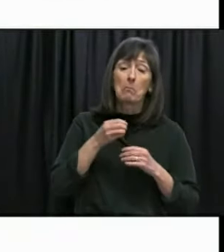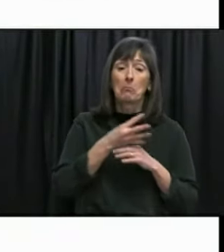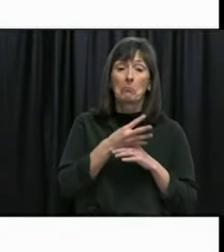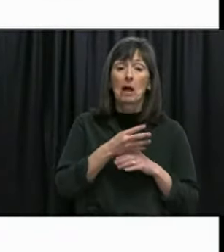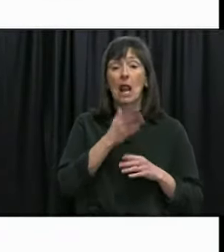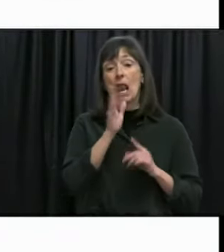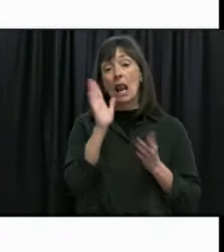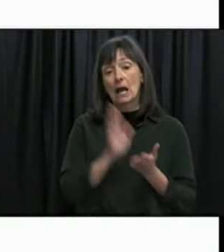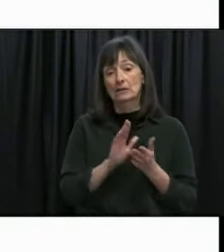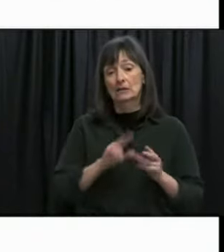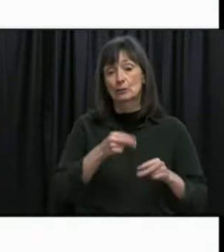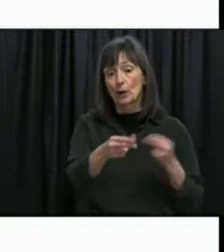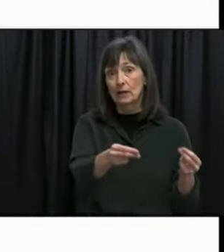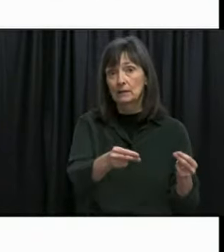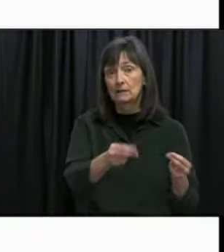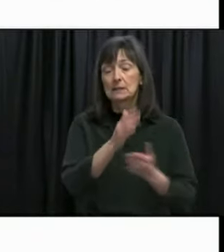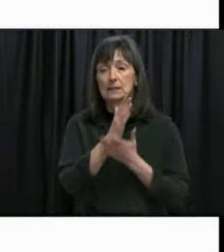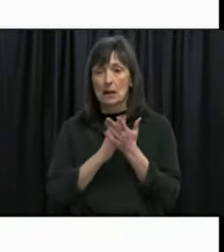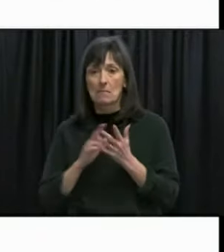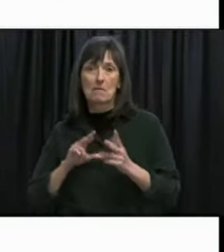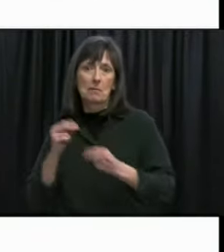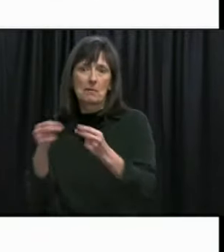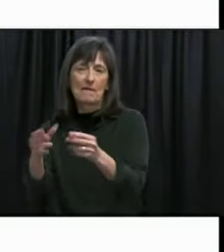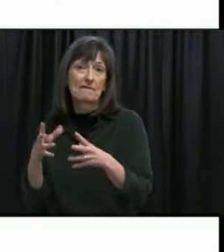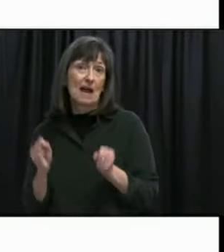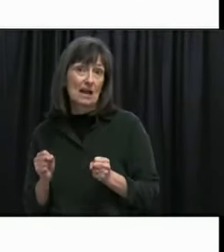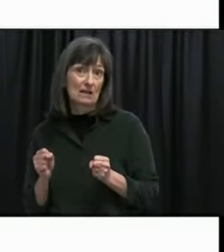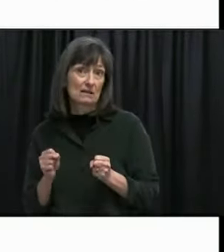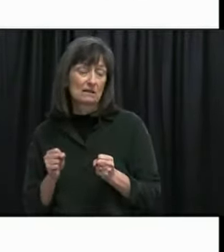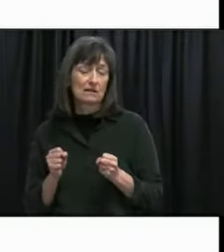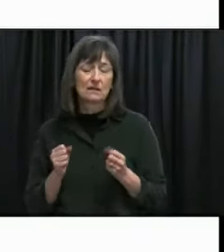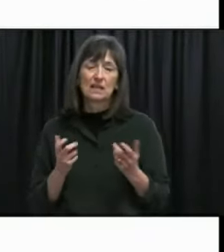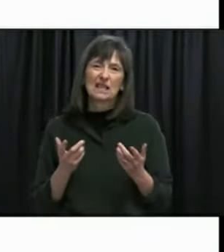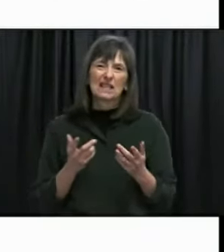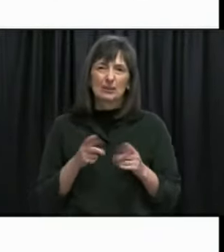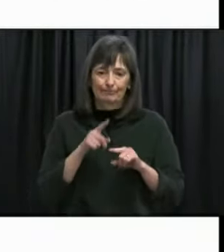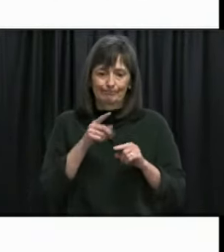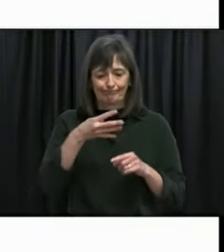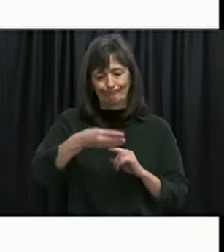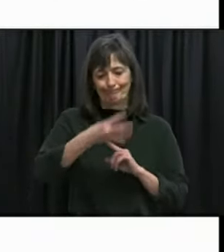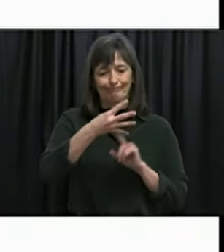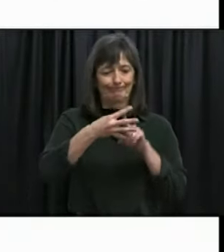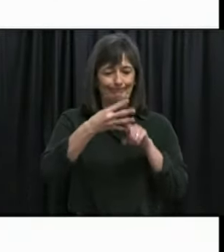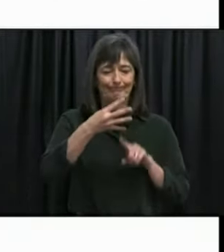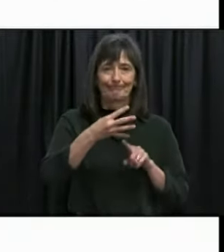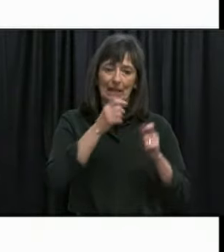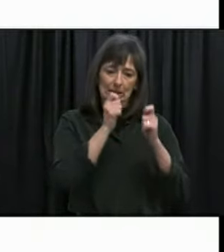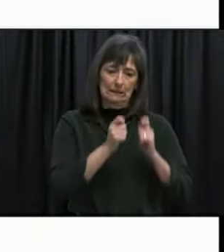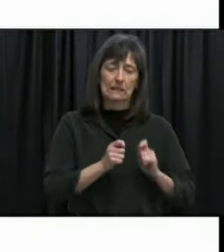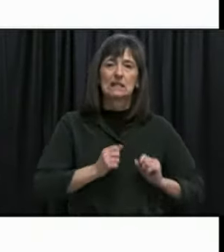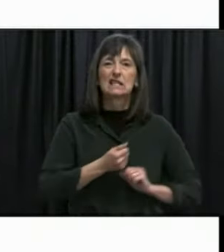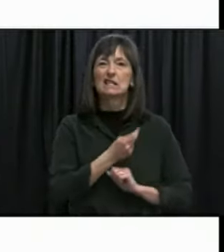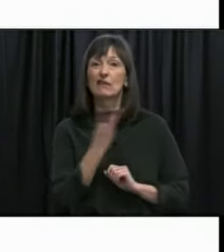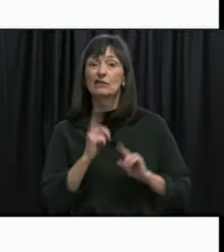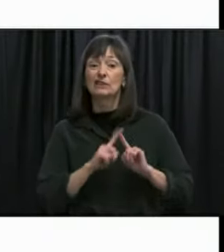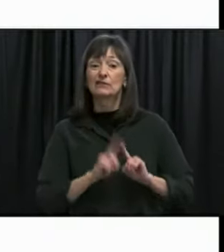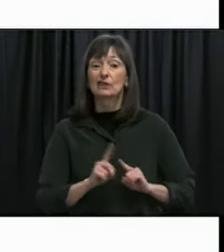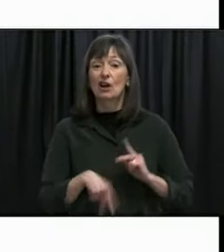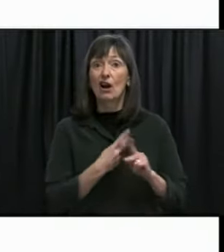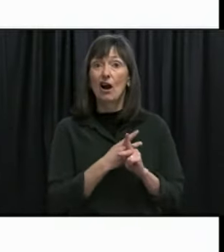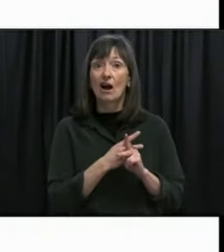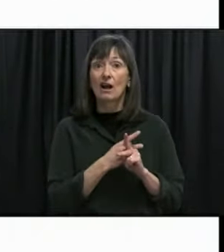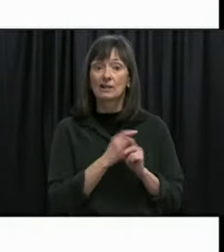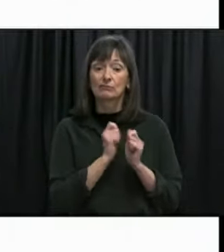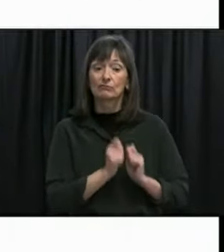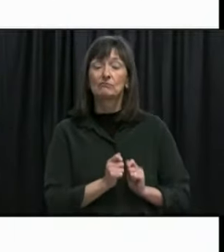and so it's natural to actually see quite a few variants from this or quite